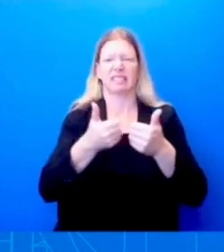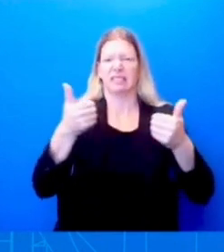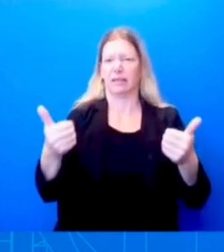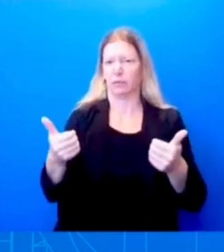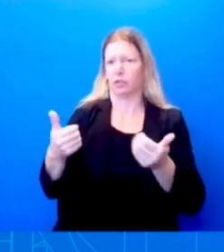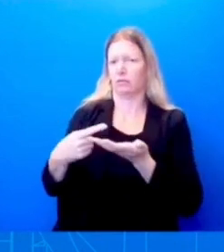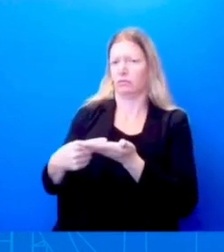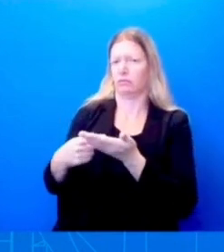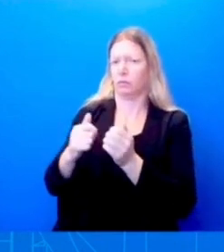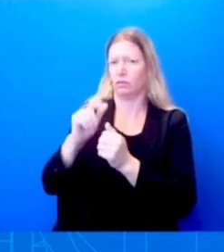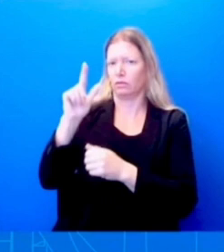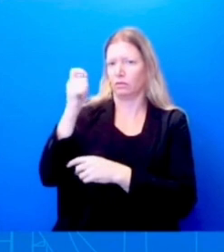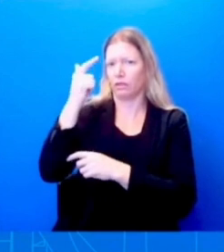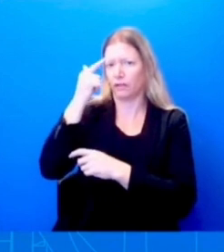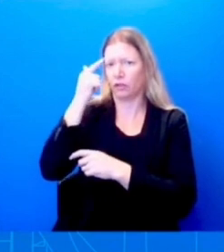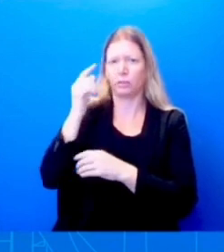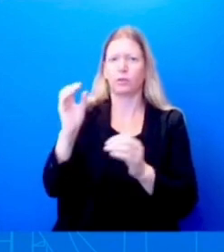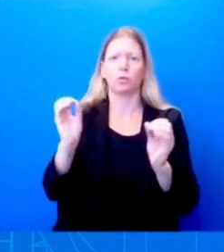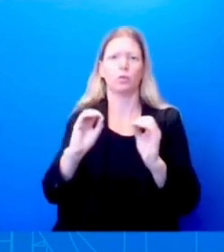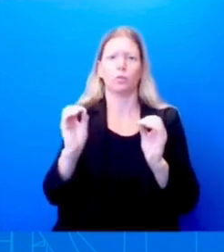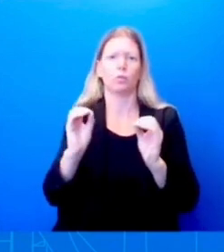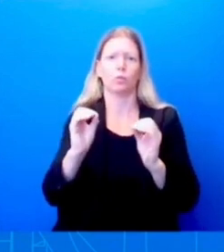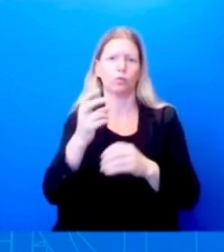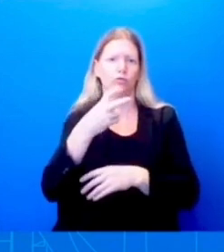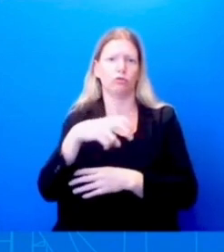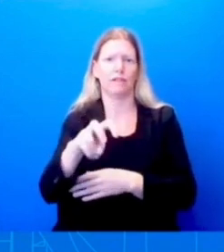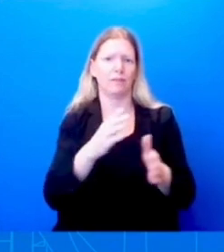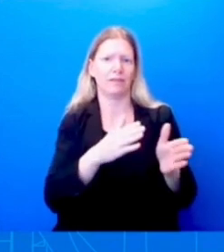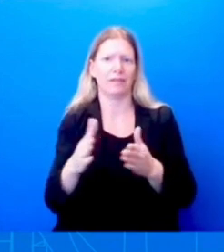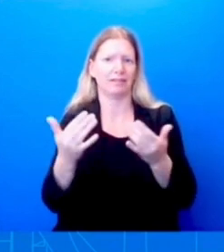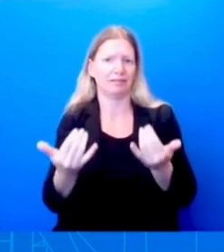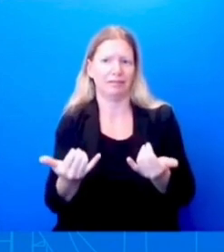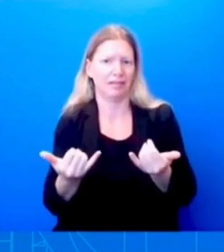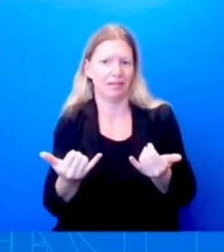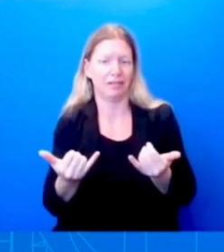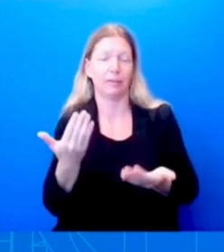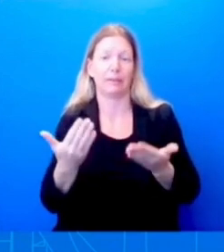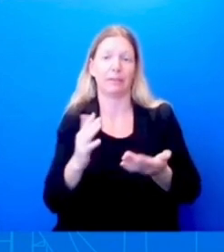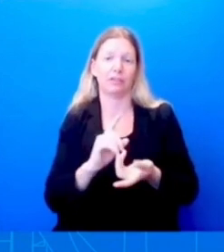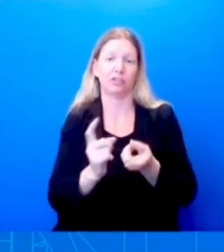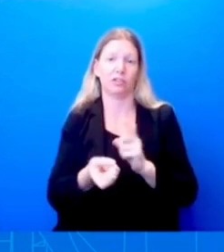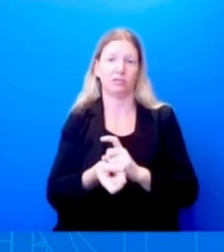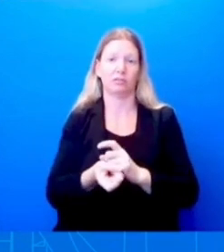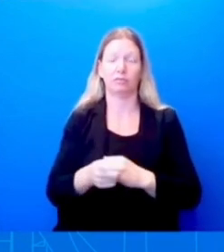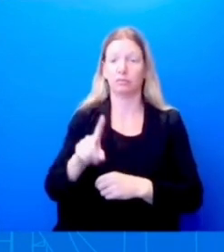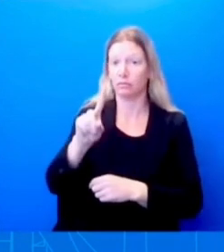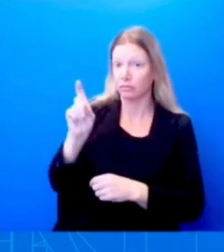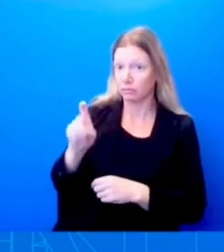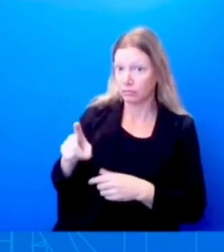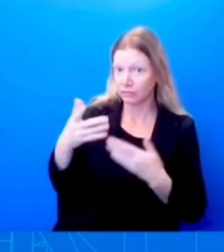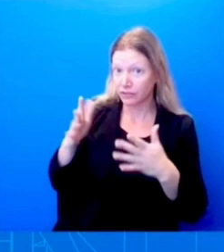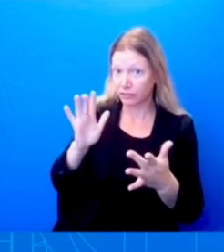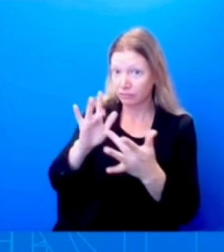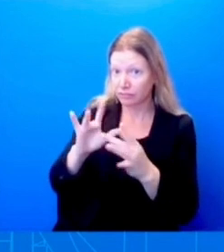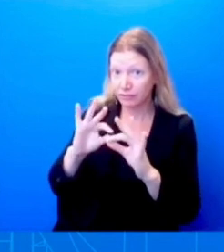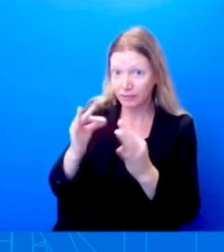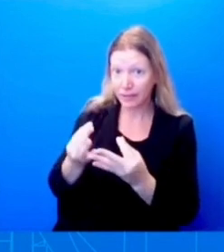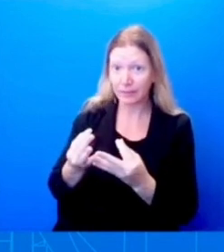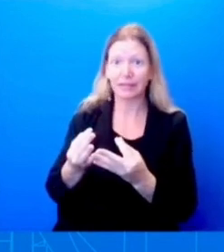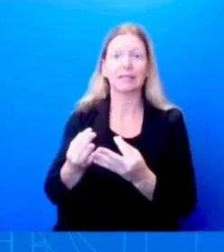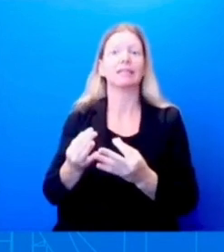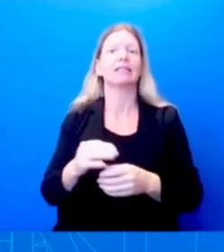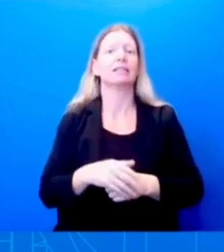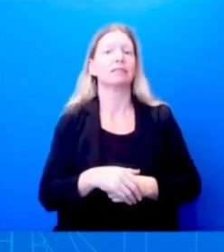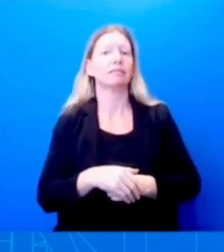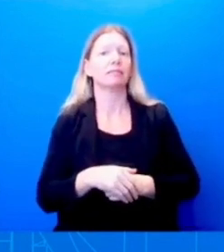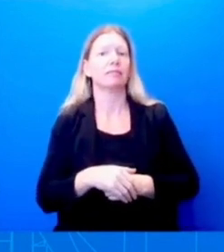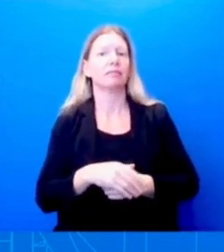but obviously that's always subject to change. The Has he reached out to the families of the victims? Or does he have any plans to Mr. As far as I know, I think the victims are only identified as of